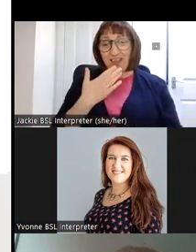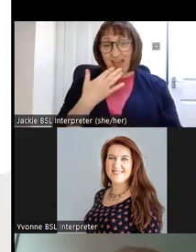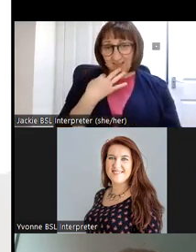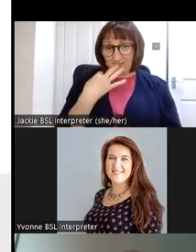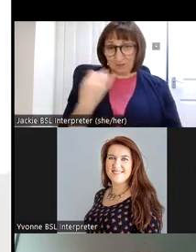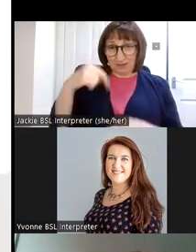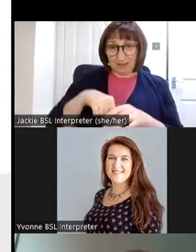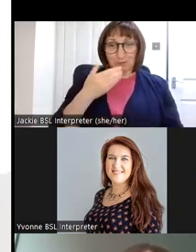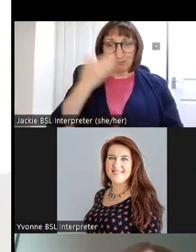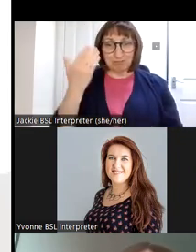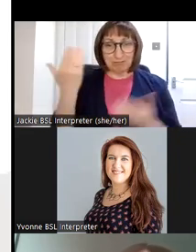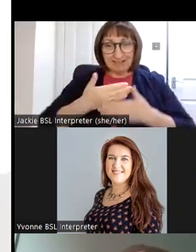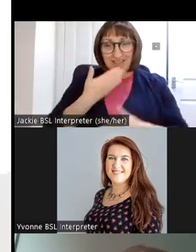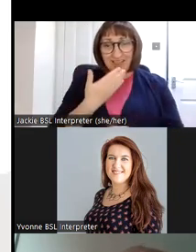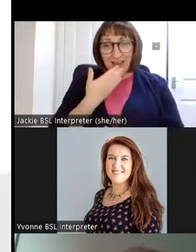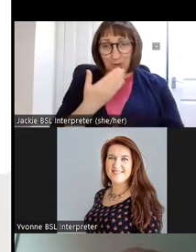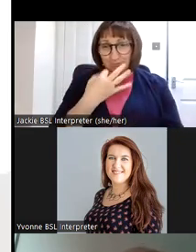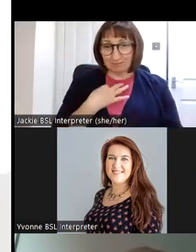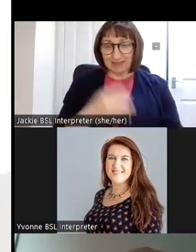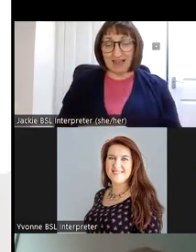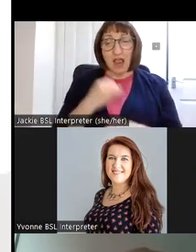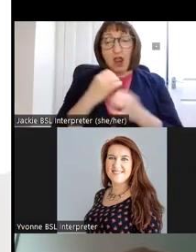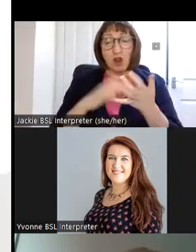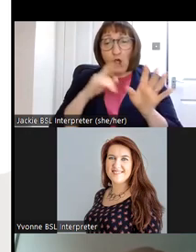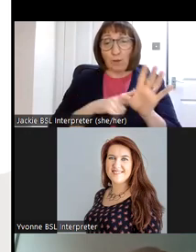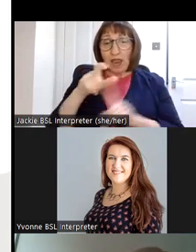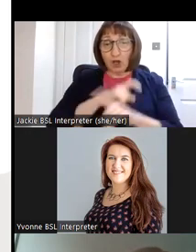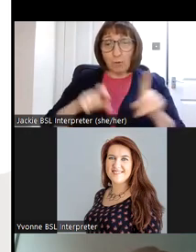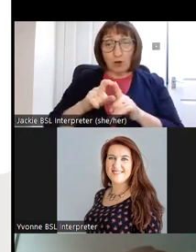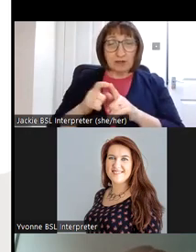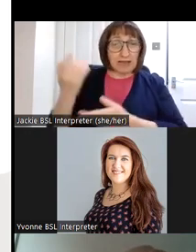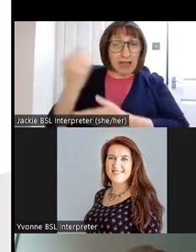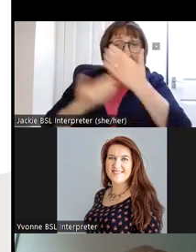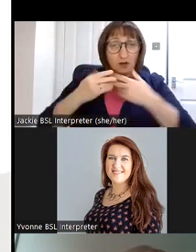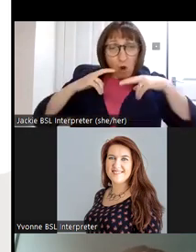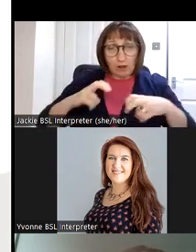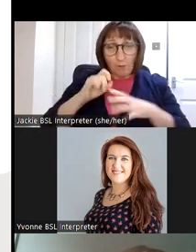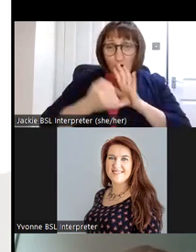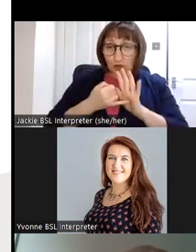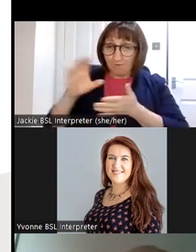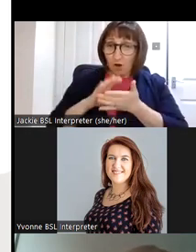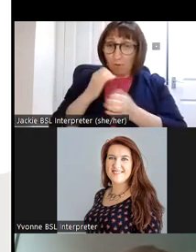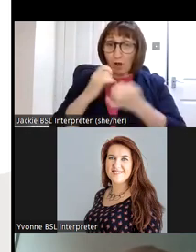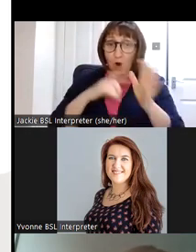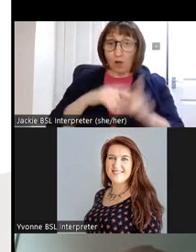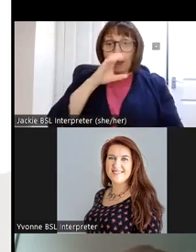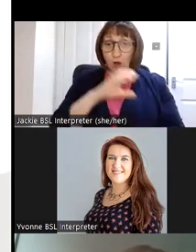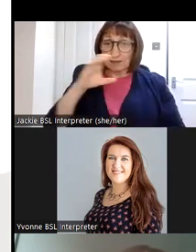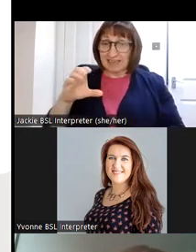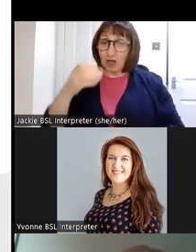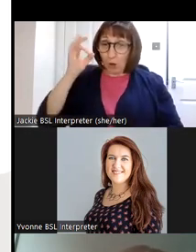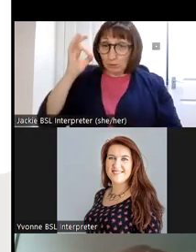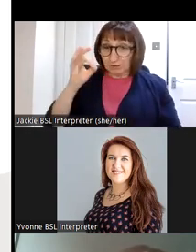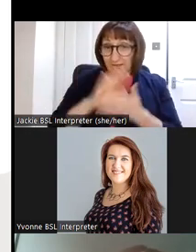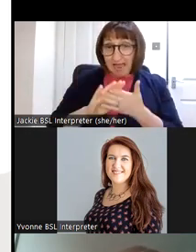me to present this evening um Galway Community Archaeology Project is funded by Galway County Council and the